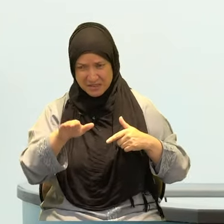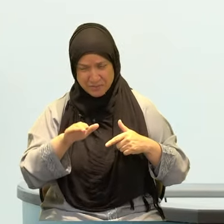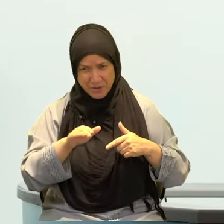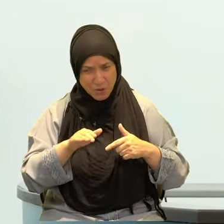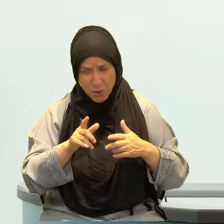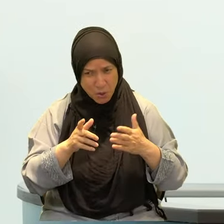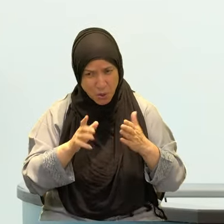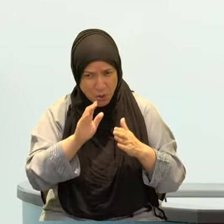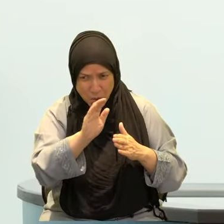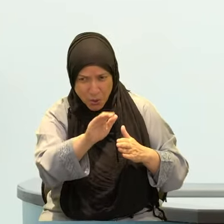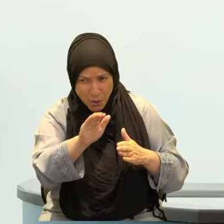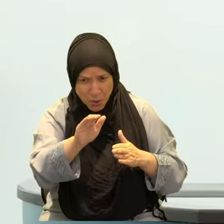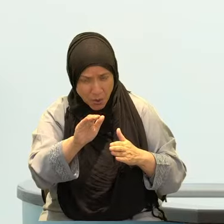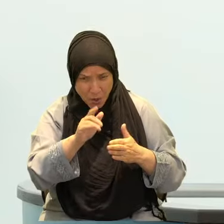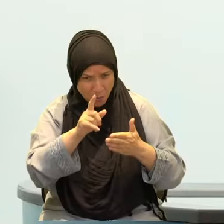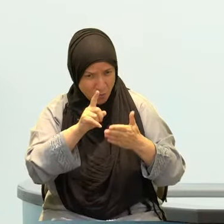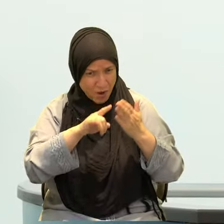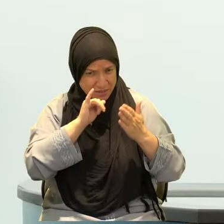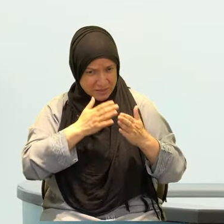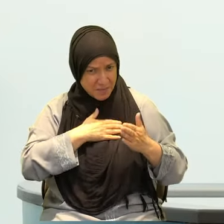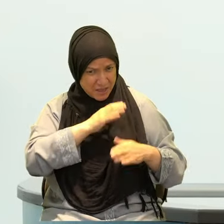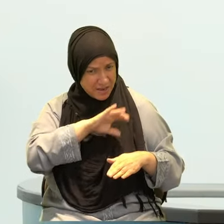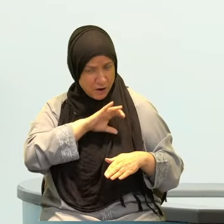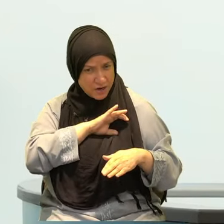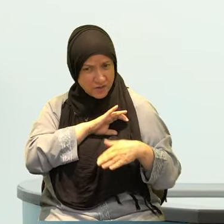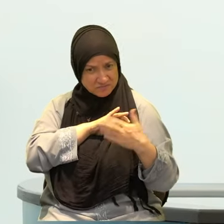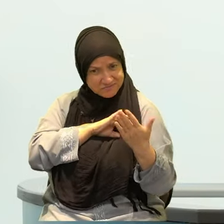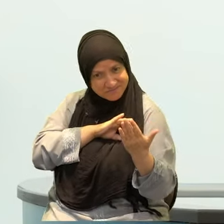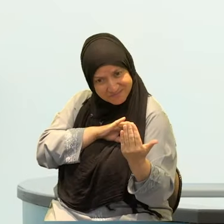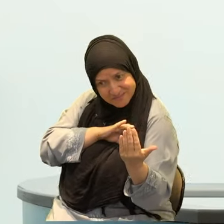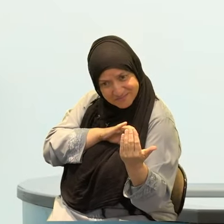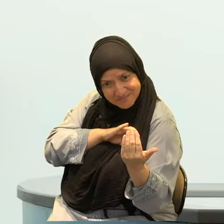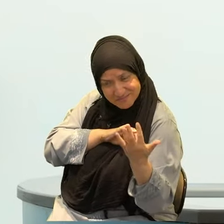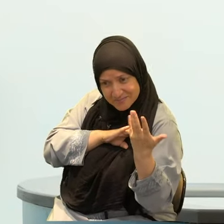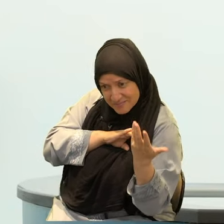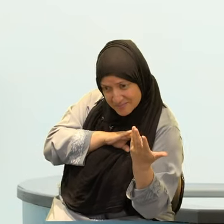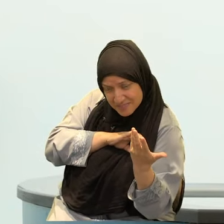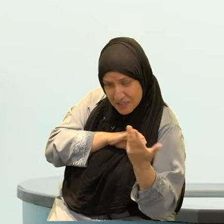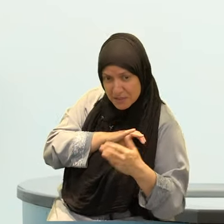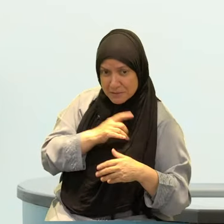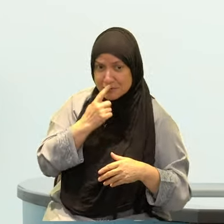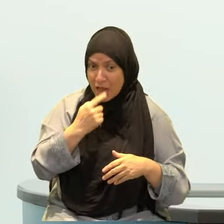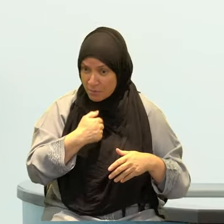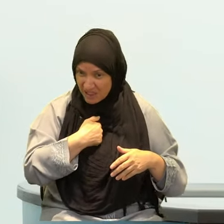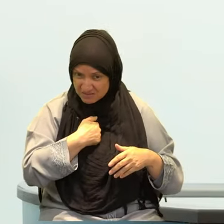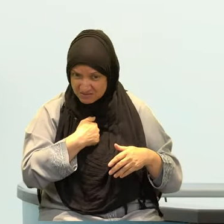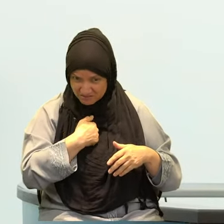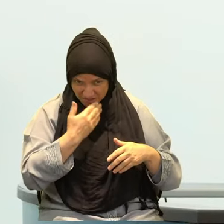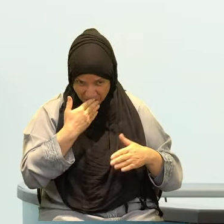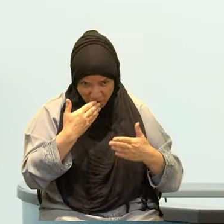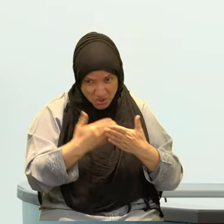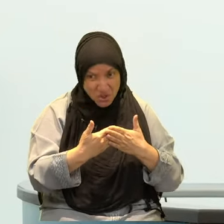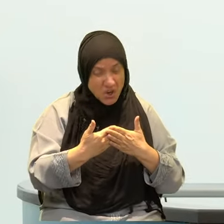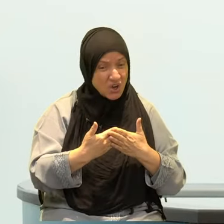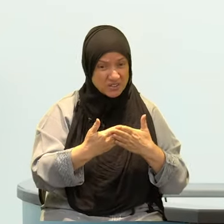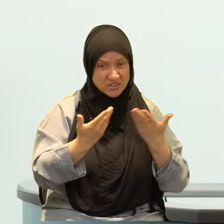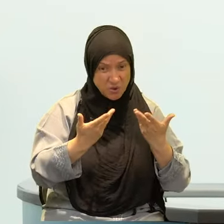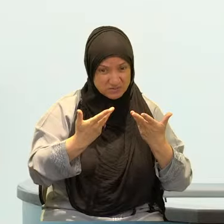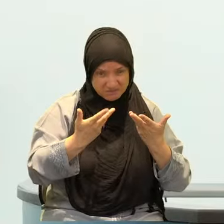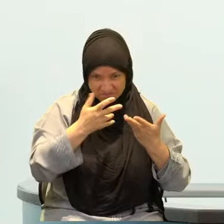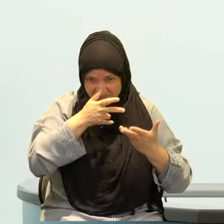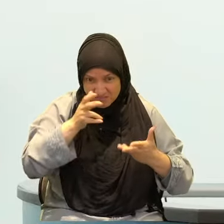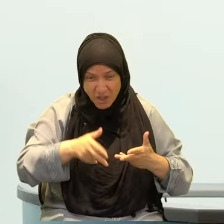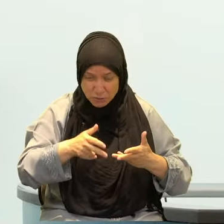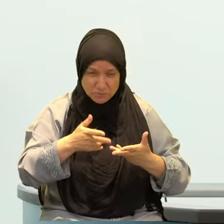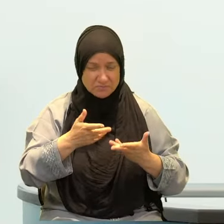laugh it off. No. Say hey I want to know what have you noticed and maybe this year's character flaw is different from last year's because it might be